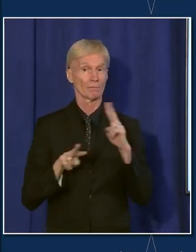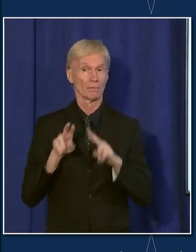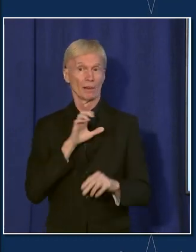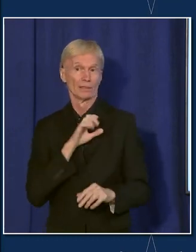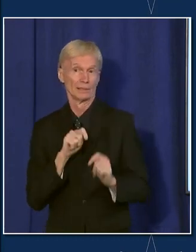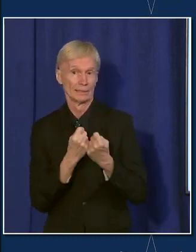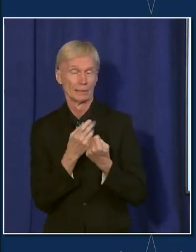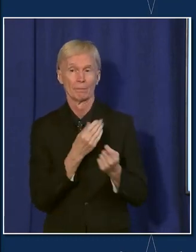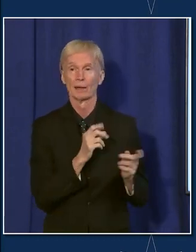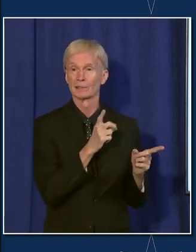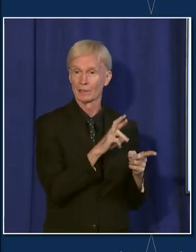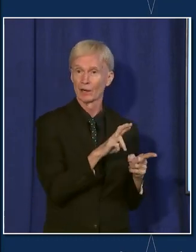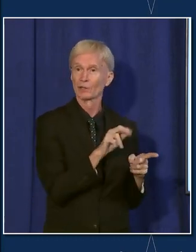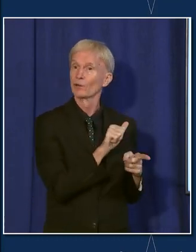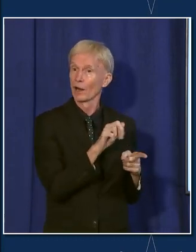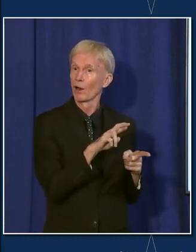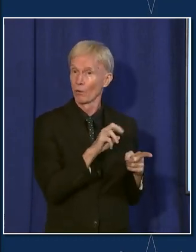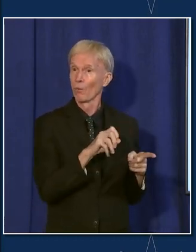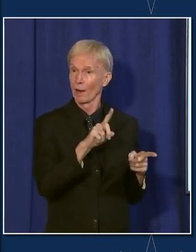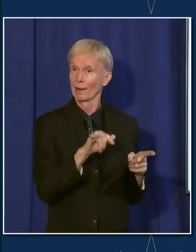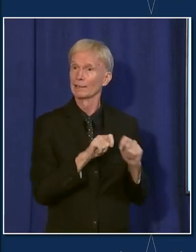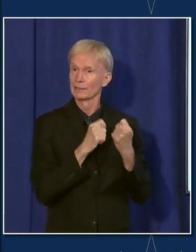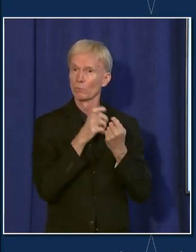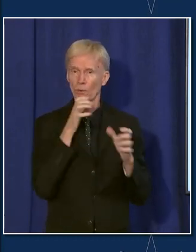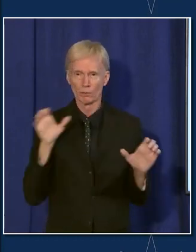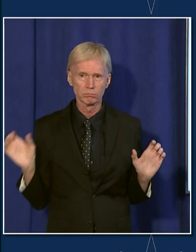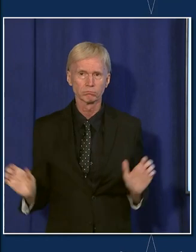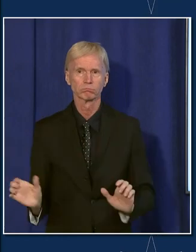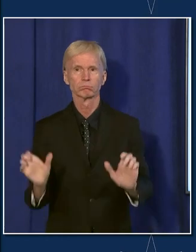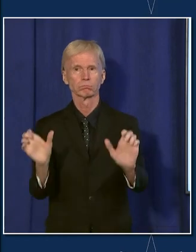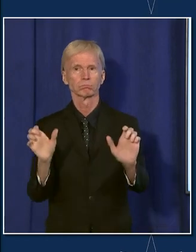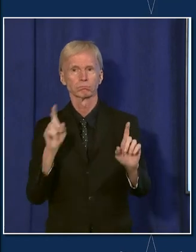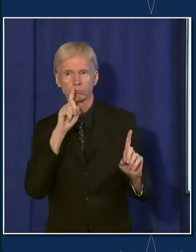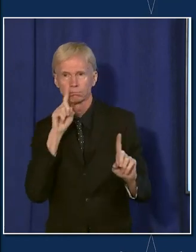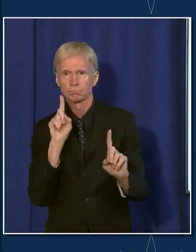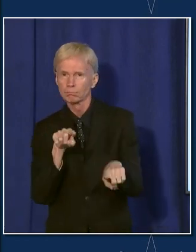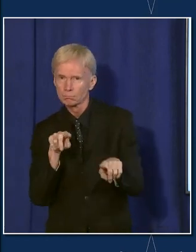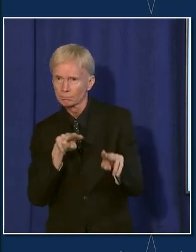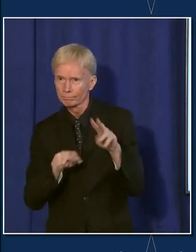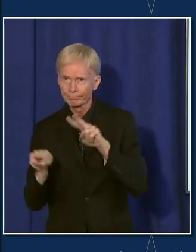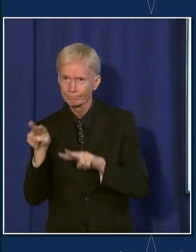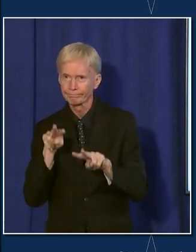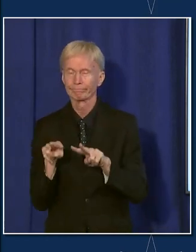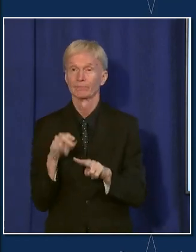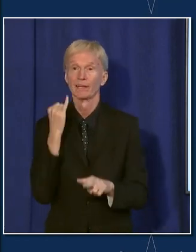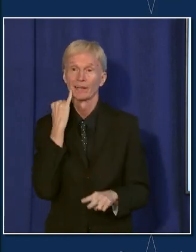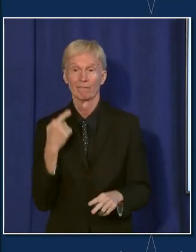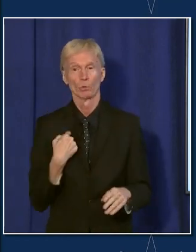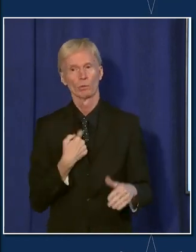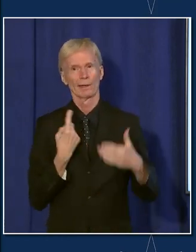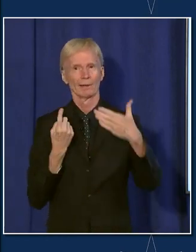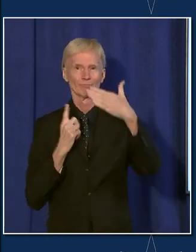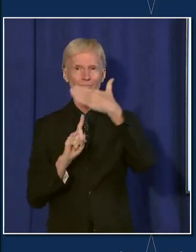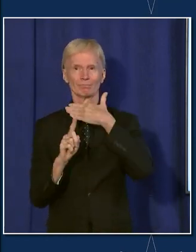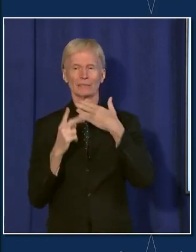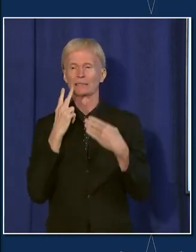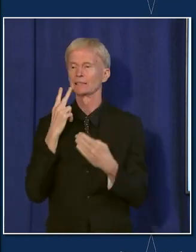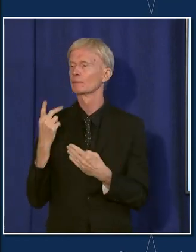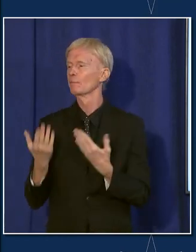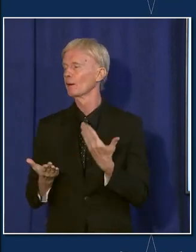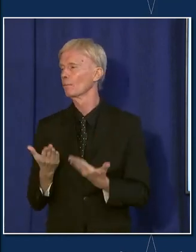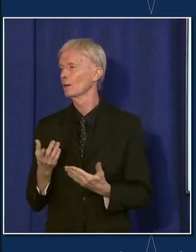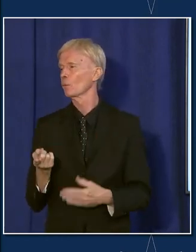Dr. Awadis will do, active compliance. So that is, if we do go into establishment and we see, you know, a patron or two maybe not